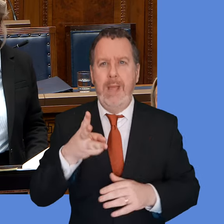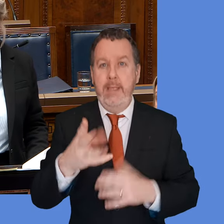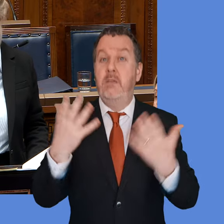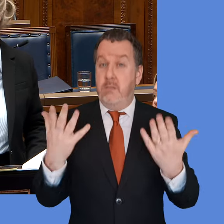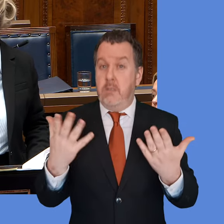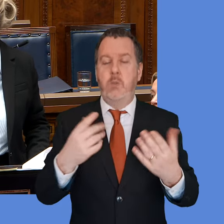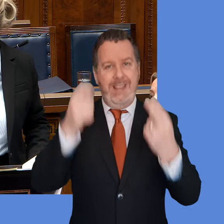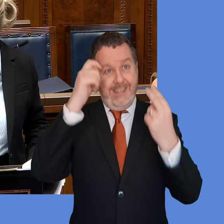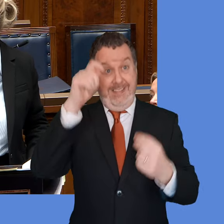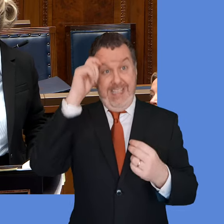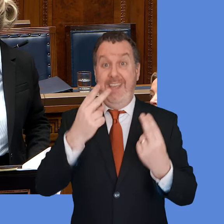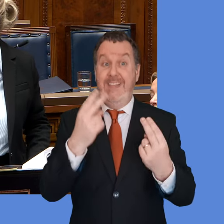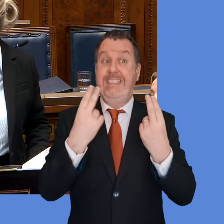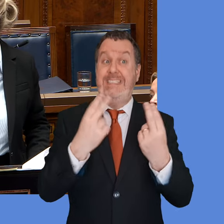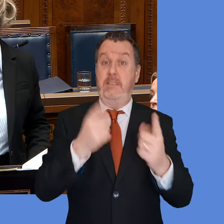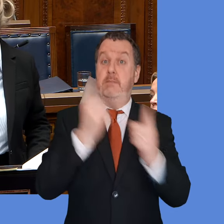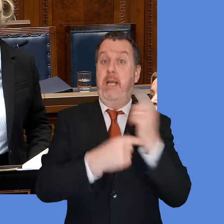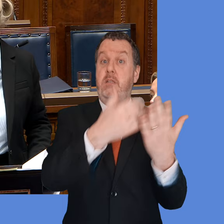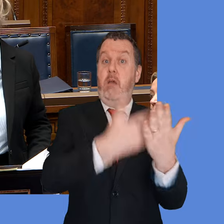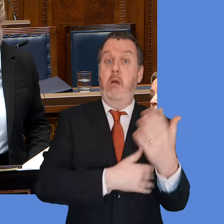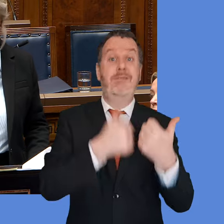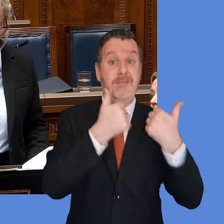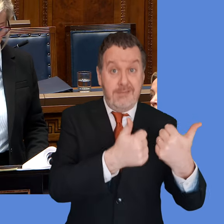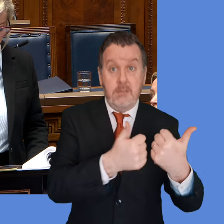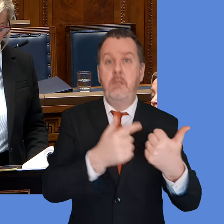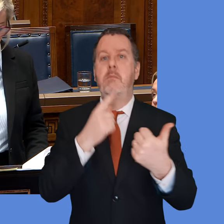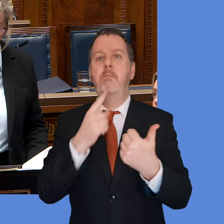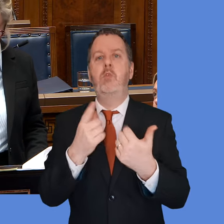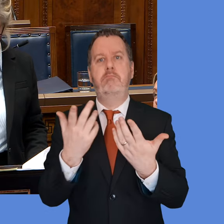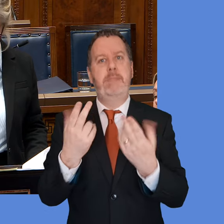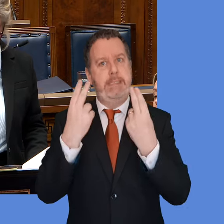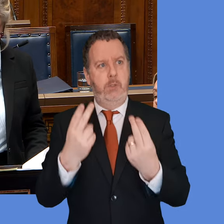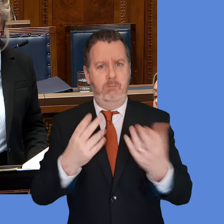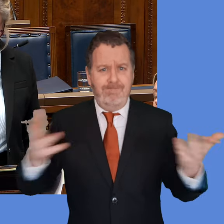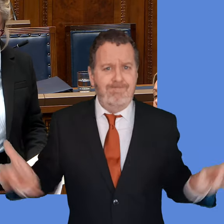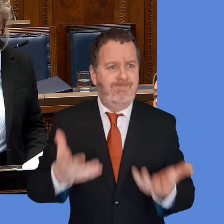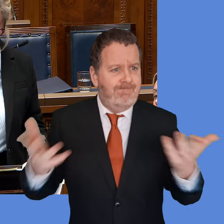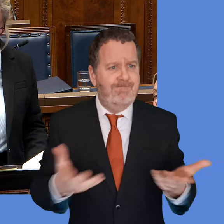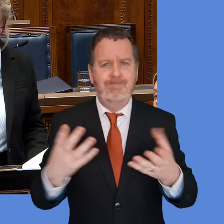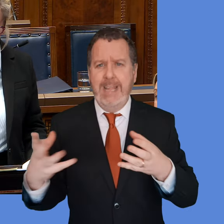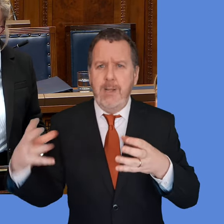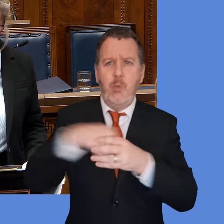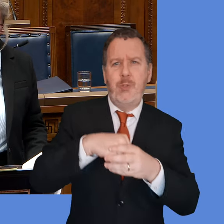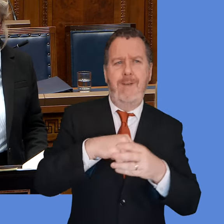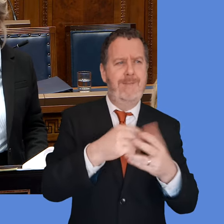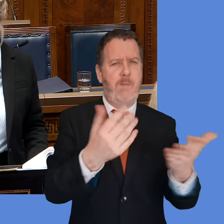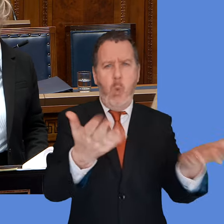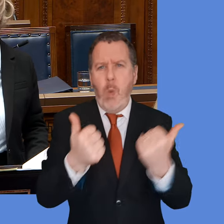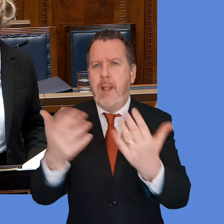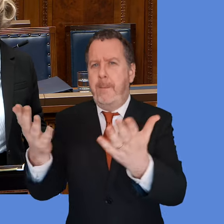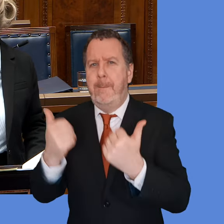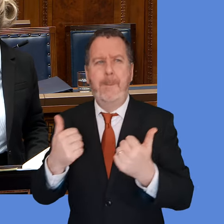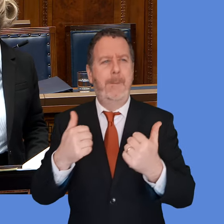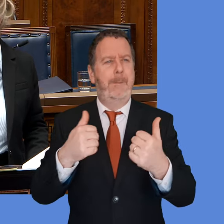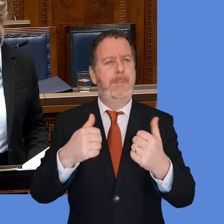So let's all try to work towards legislating where appropriate, but ensuring that we can to create an